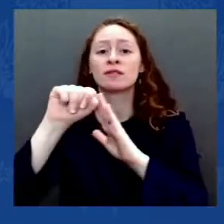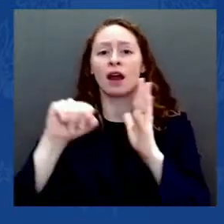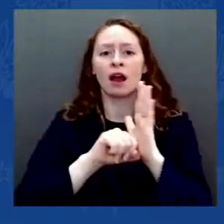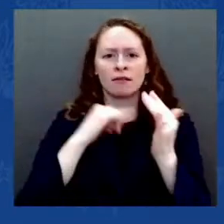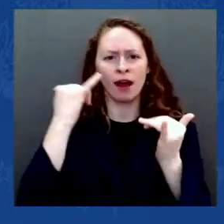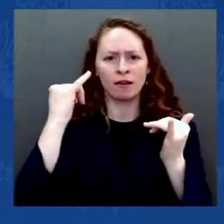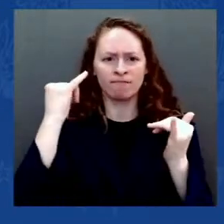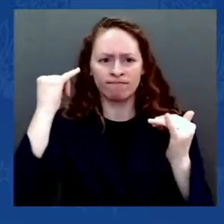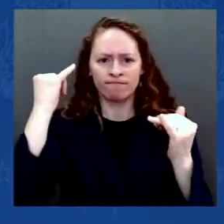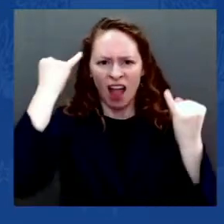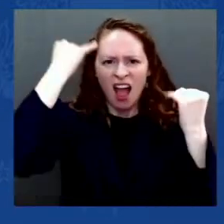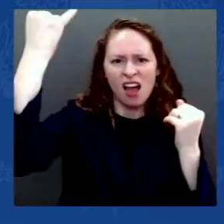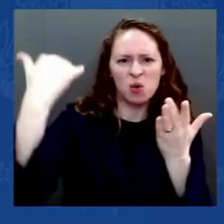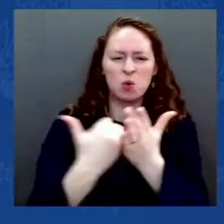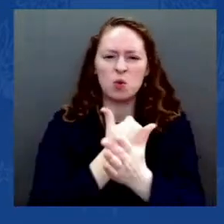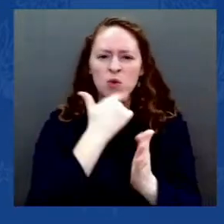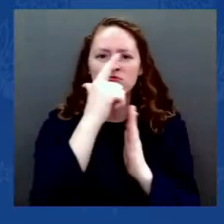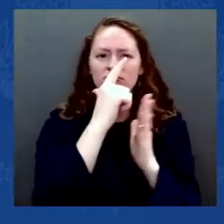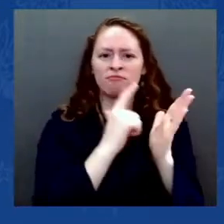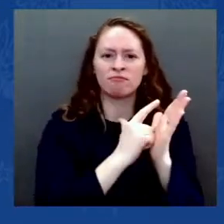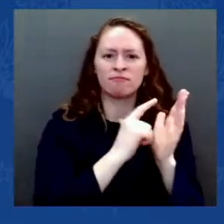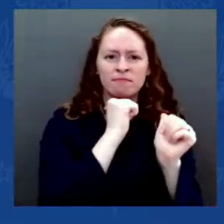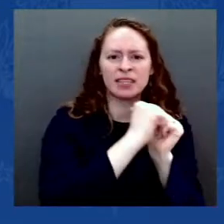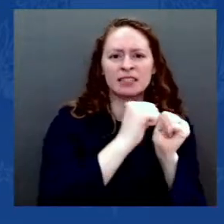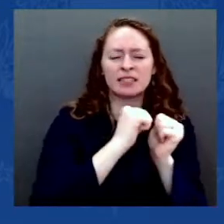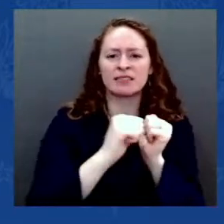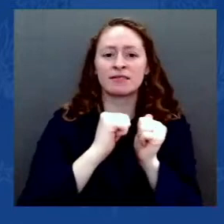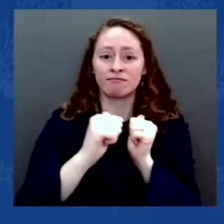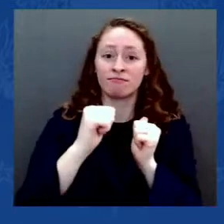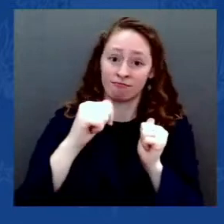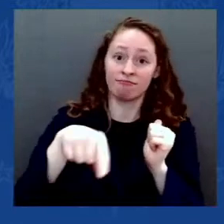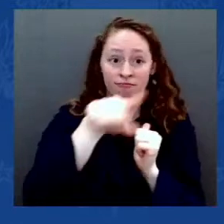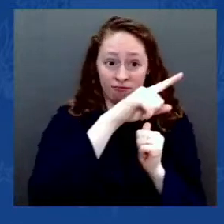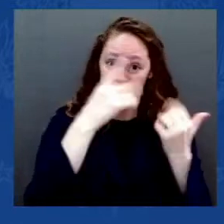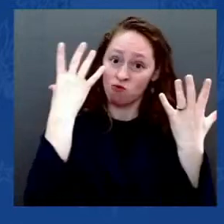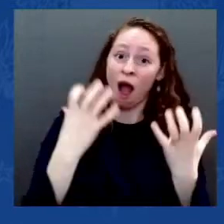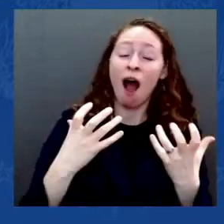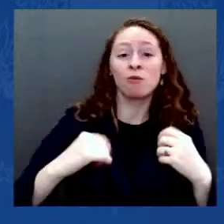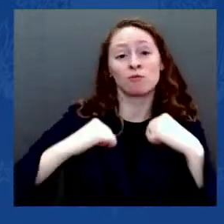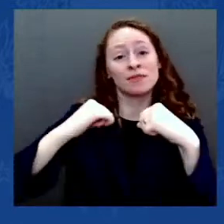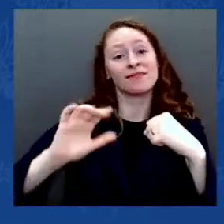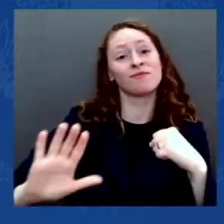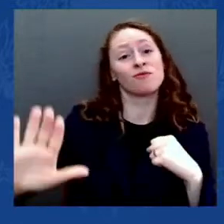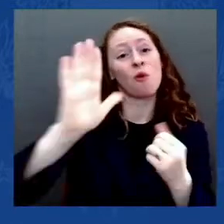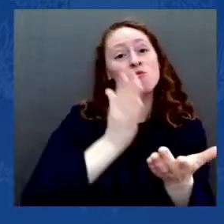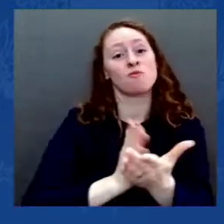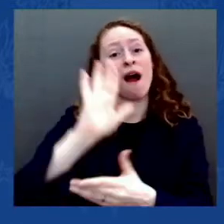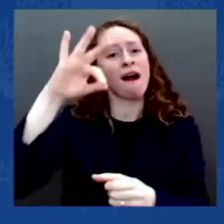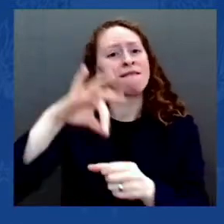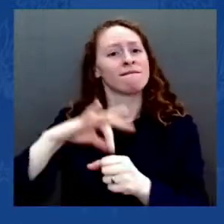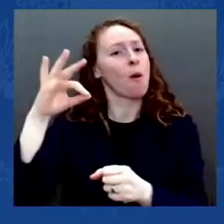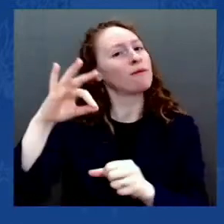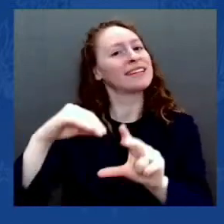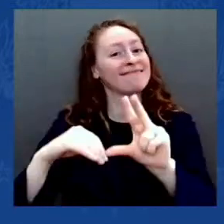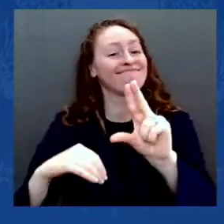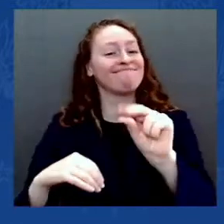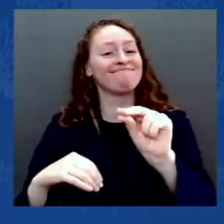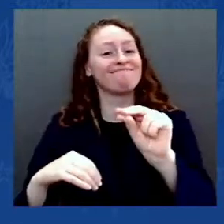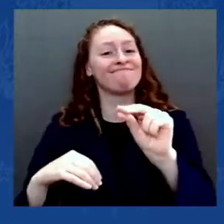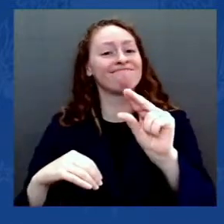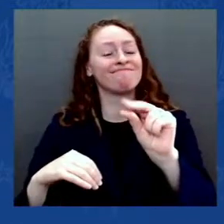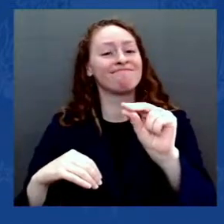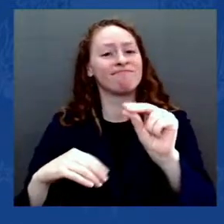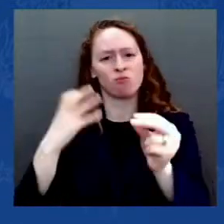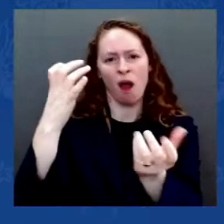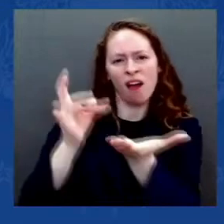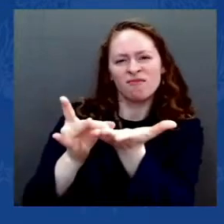Not only to suppress the vote, but to subvert it. Not to strengthen and protect our democracy, but because the